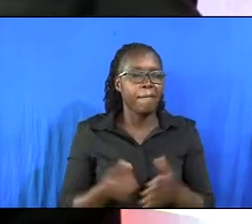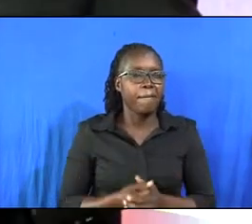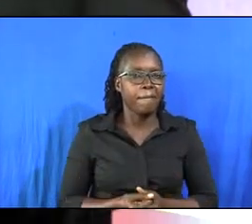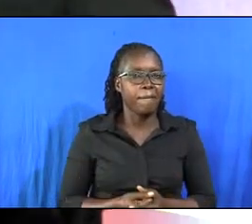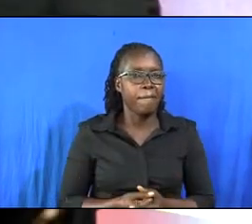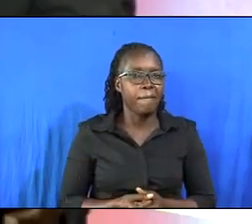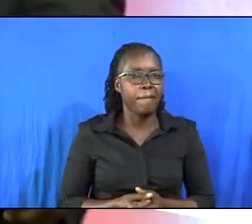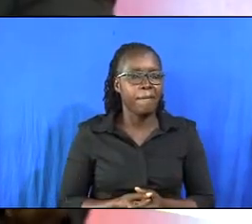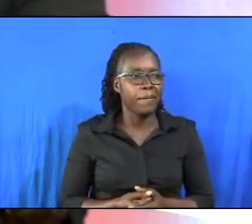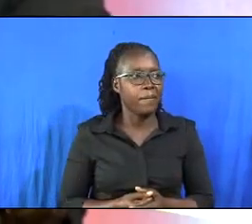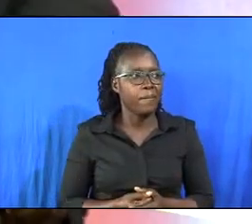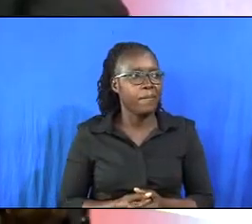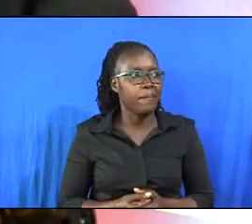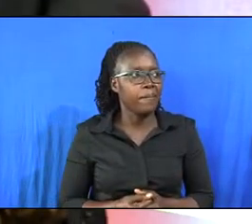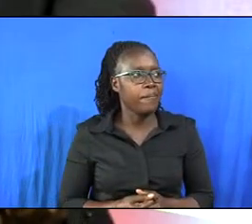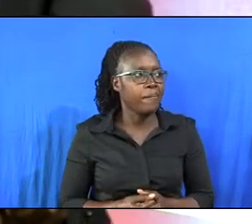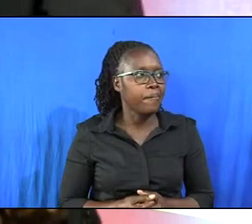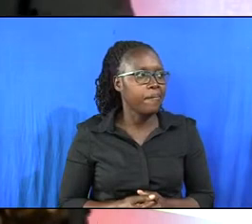when